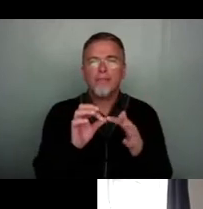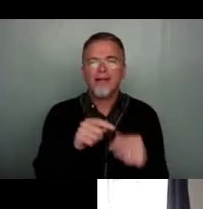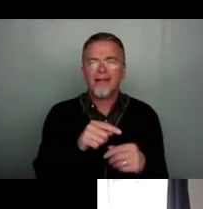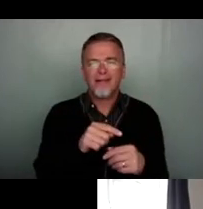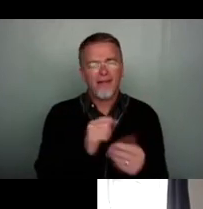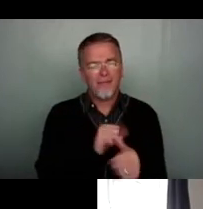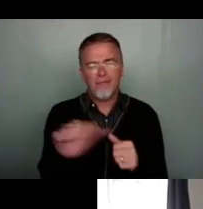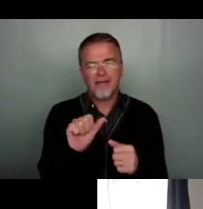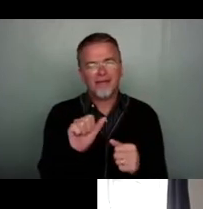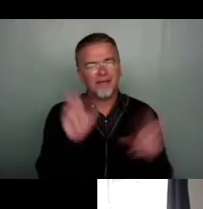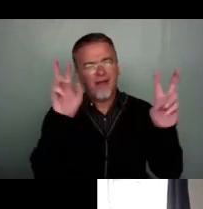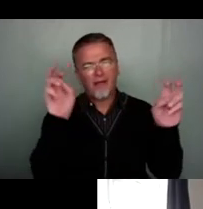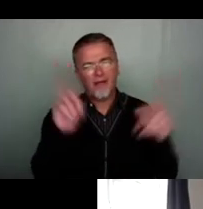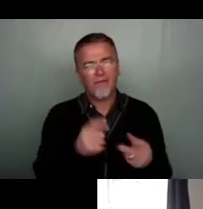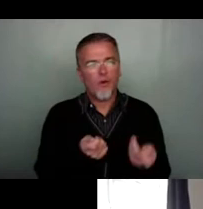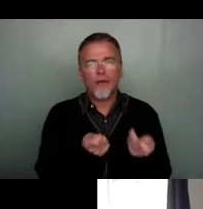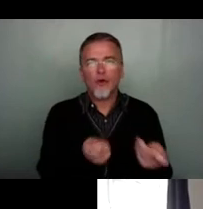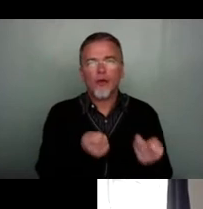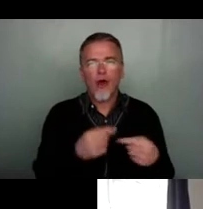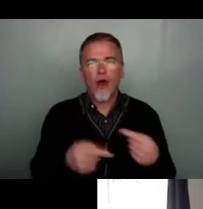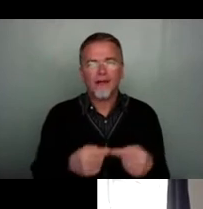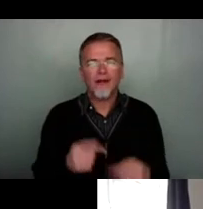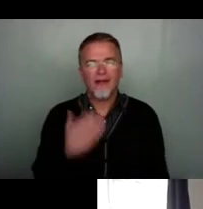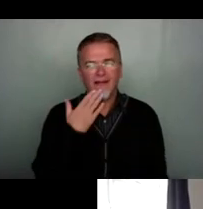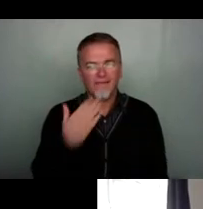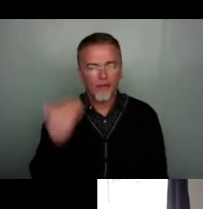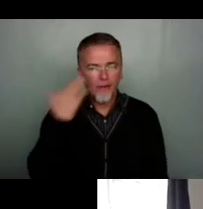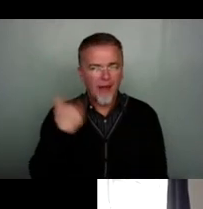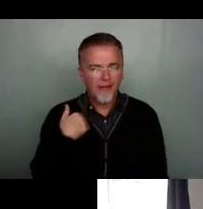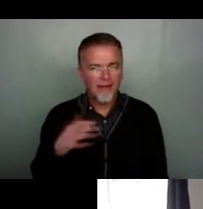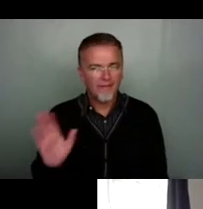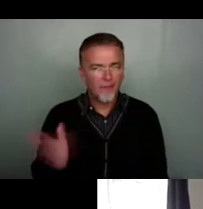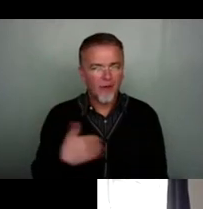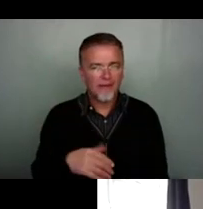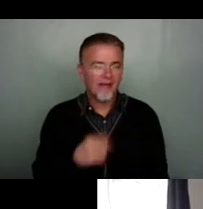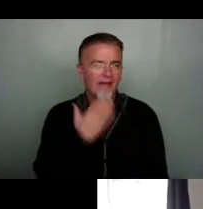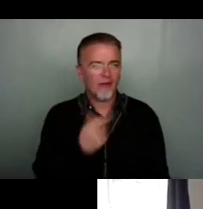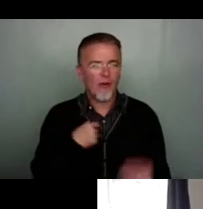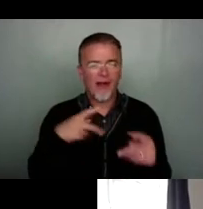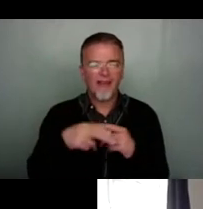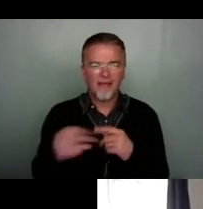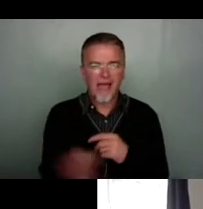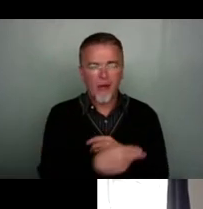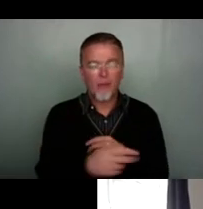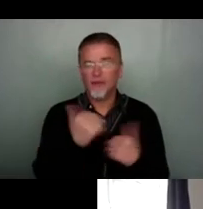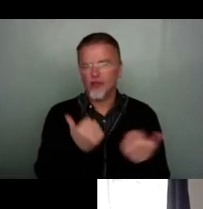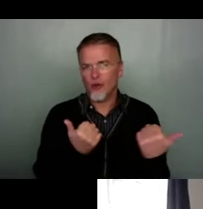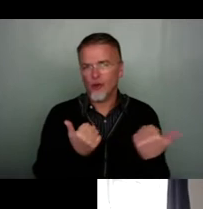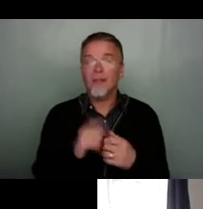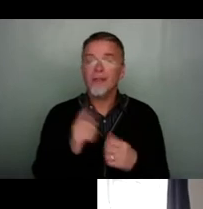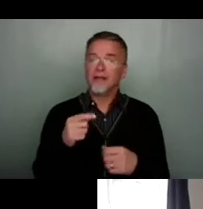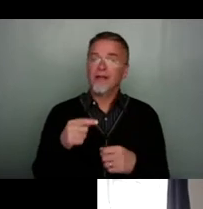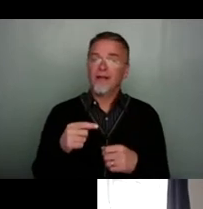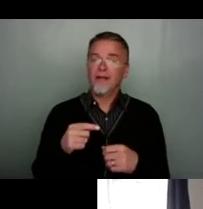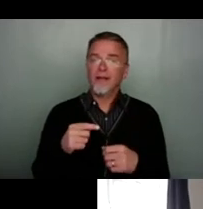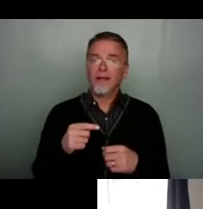Claire, for, you know, the cook-along. For reminding everyone. Thank you. I can't let that one die. It was too good. But, you know, so that was, you know,